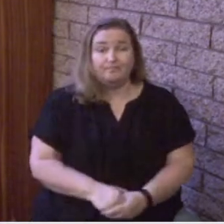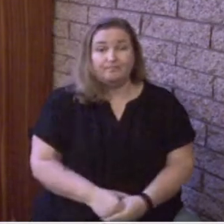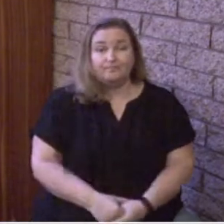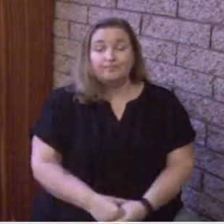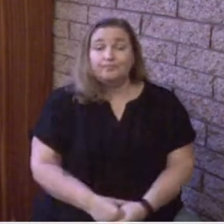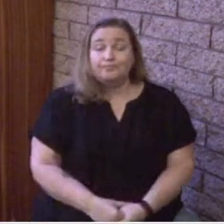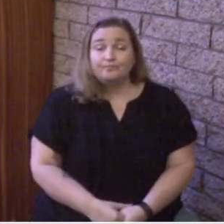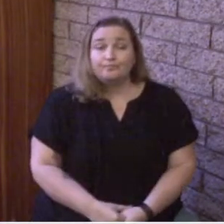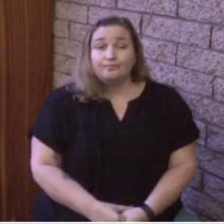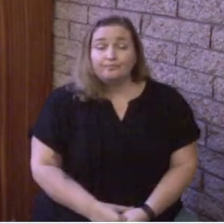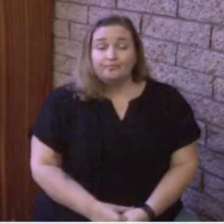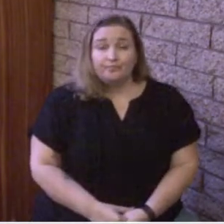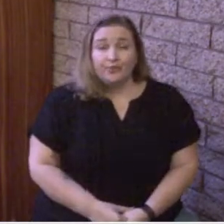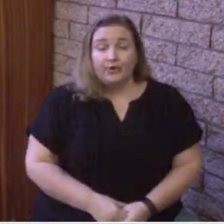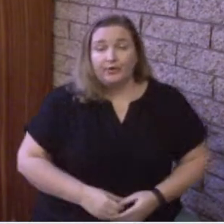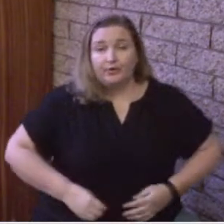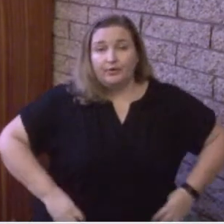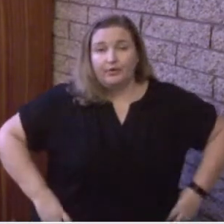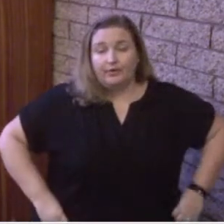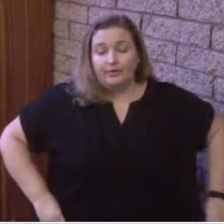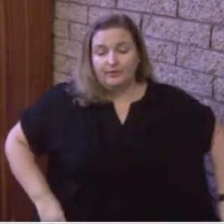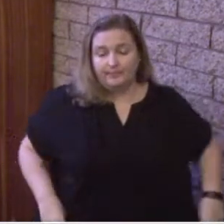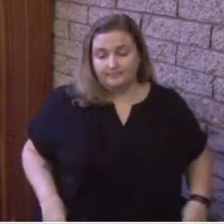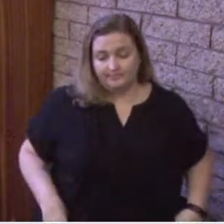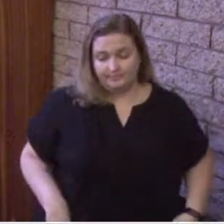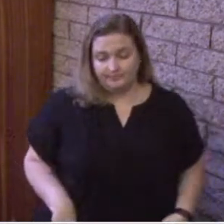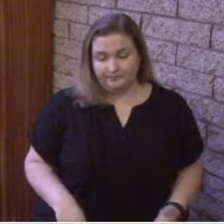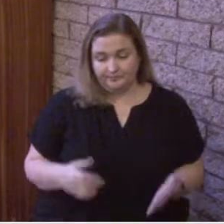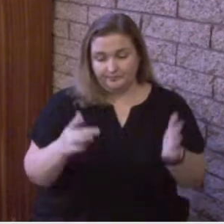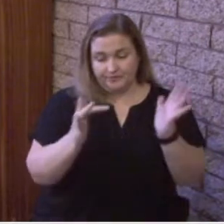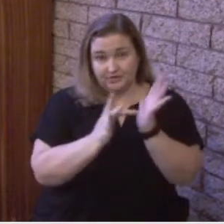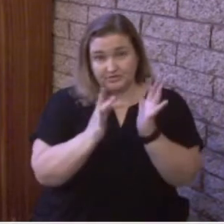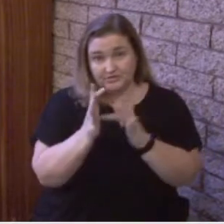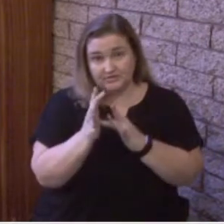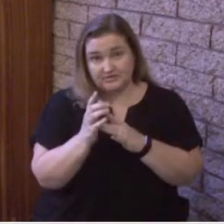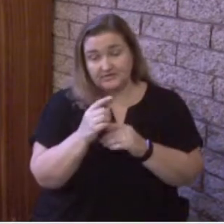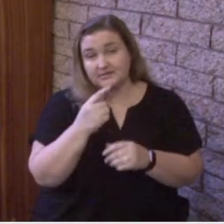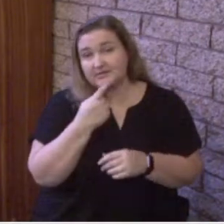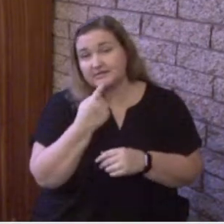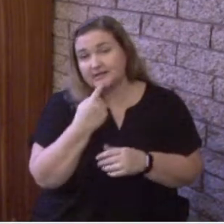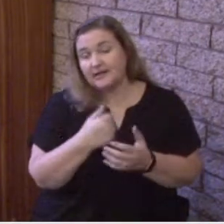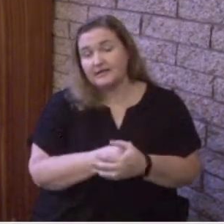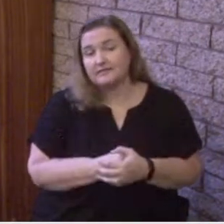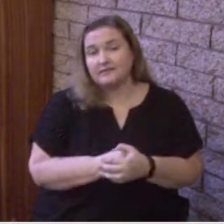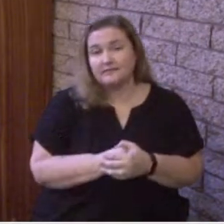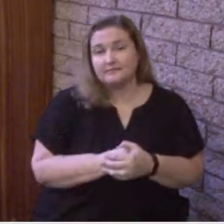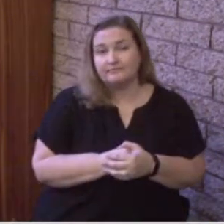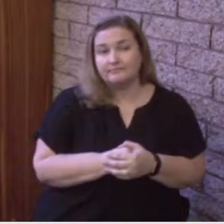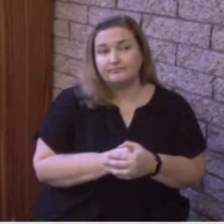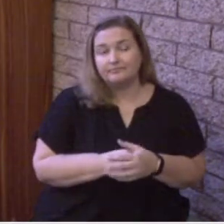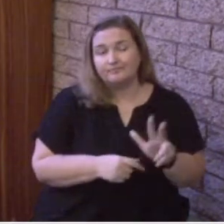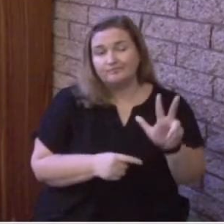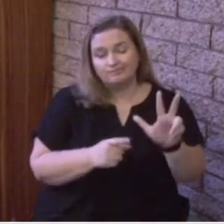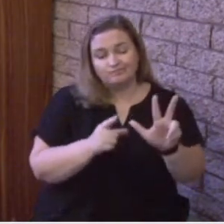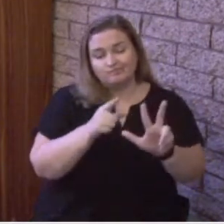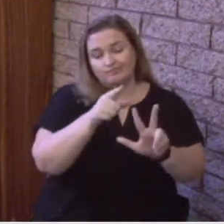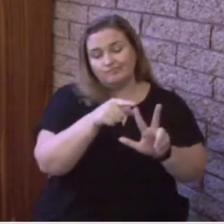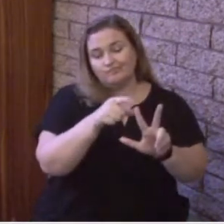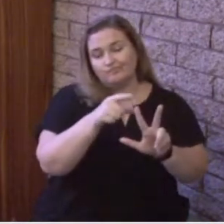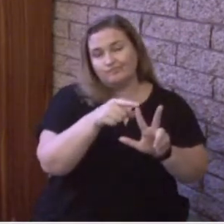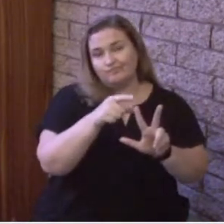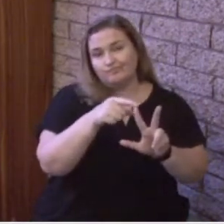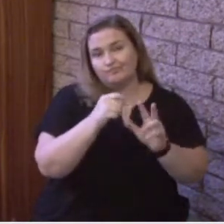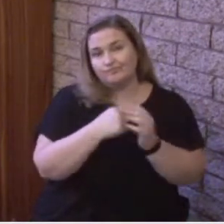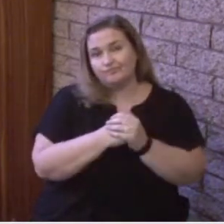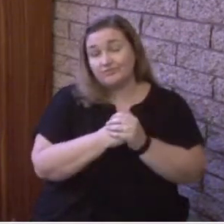individually here in just a moment. But the other thing that Jesus says in John 14 says that He is not only a helper, but He is